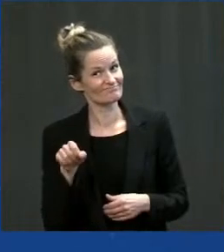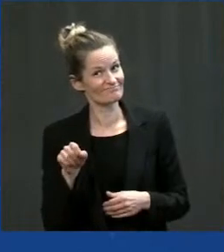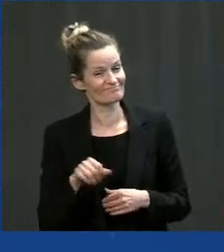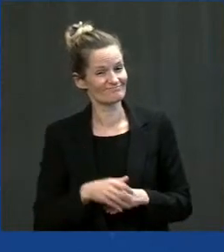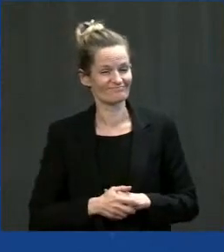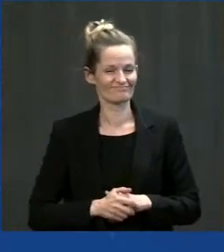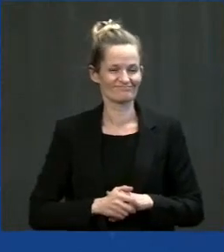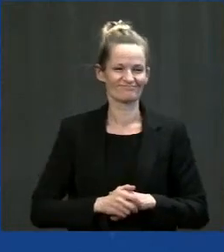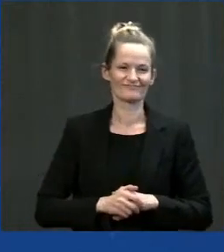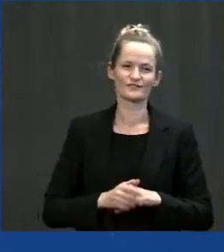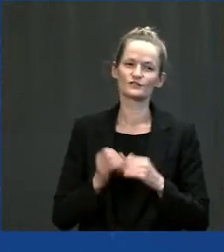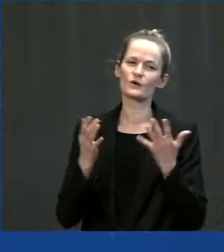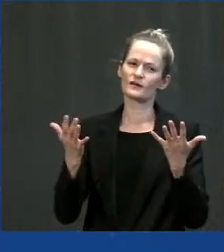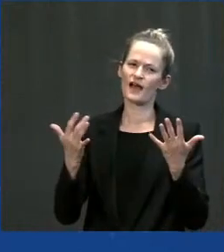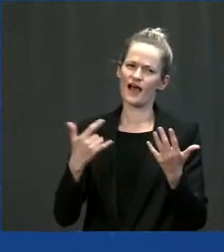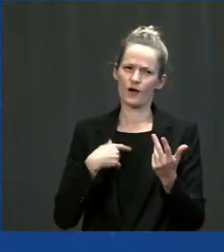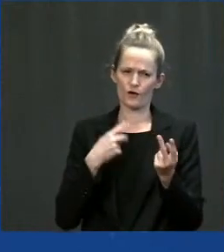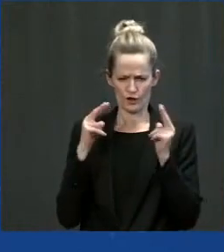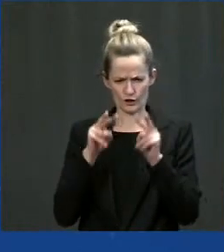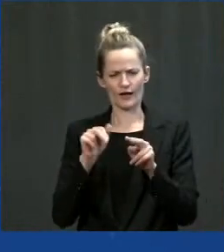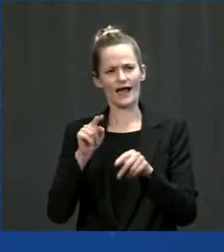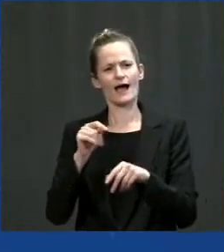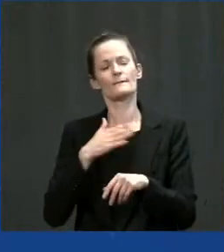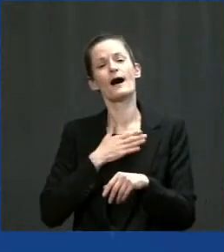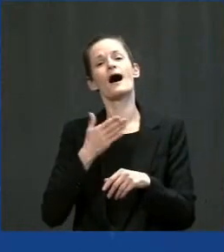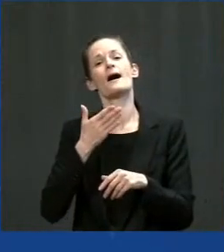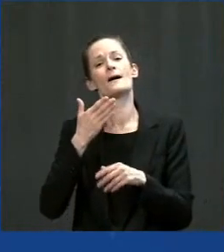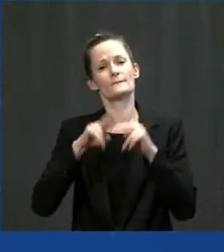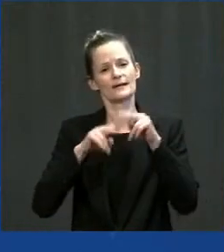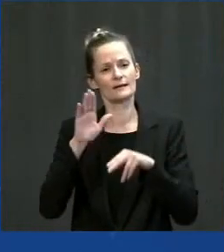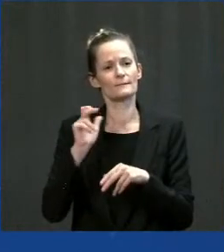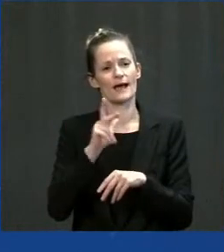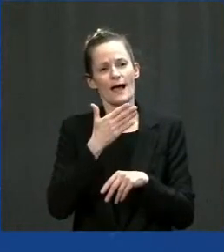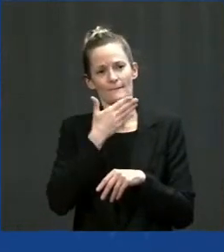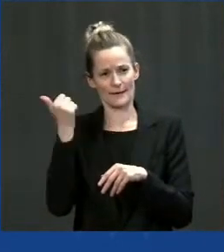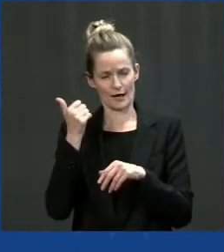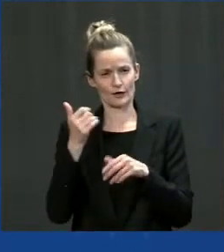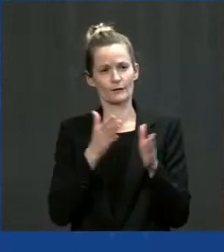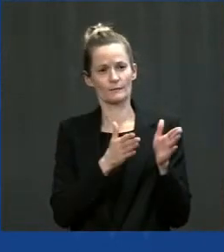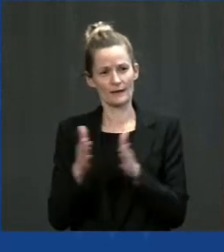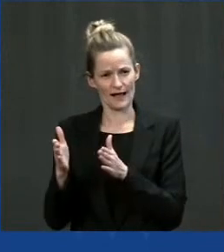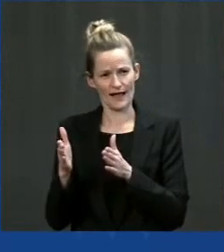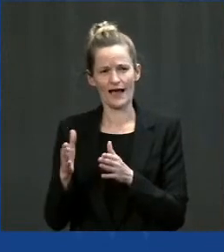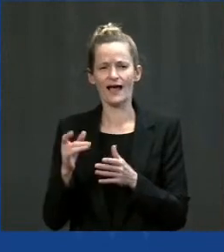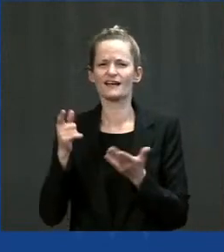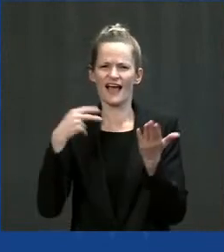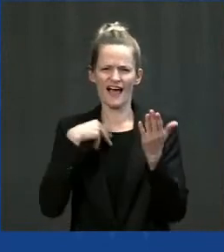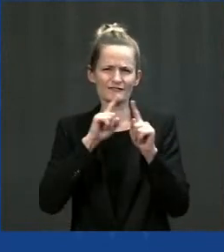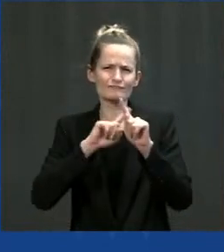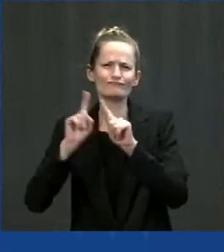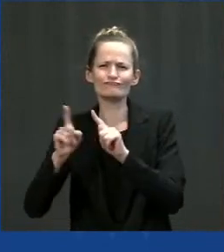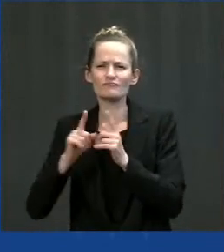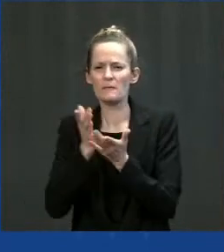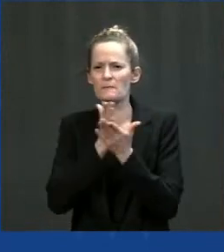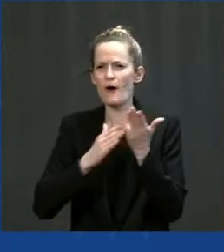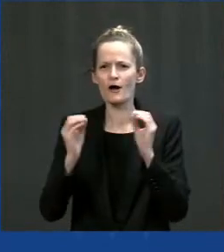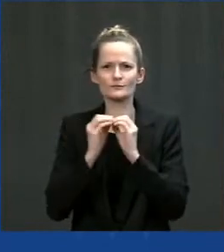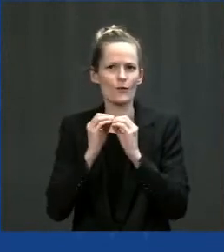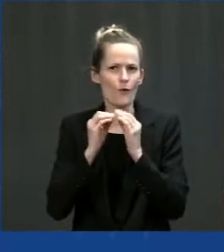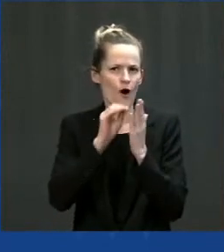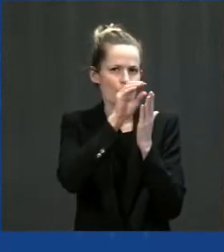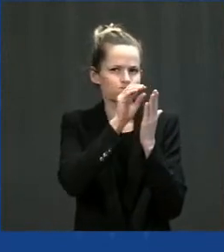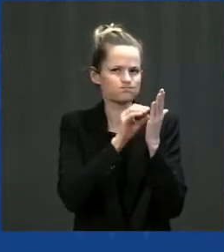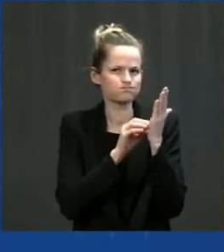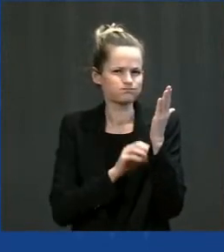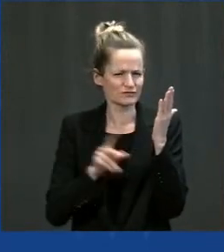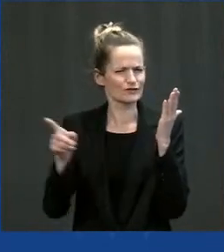my Build Back Better plan that has to do with a lot of other pieces that are that the Senate just agreed to move forward